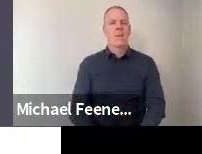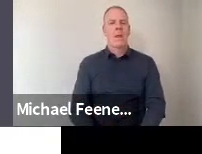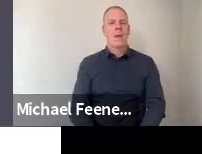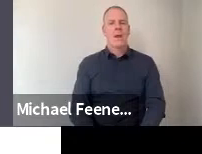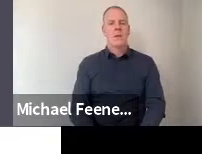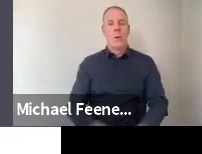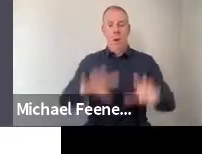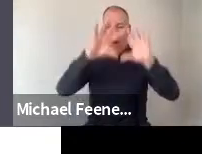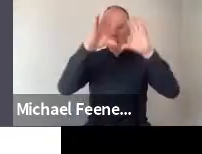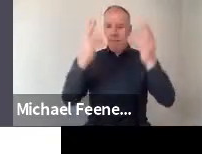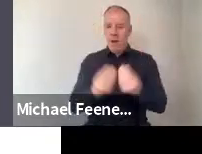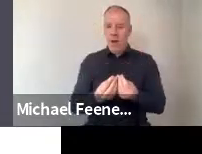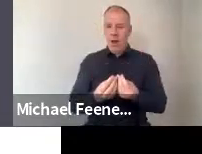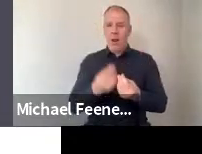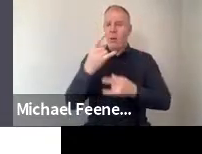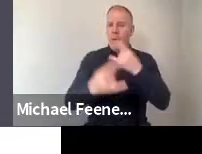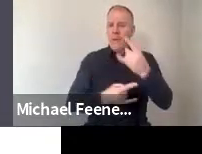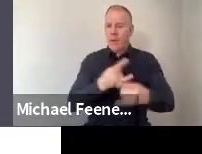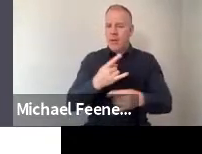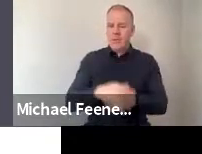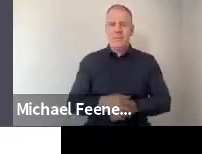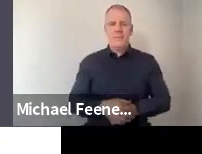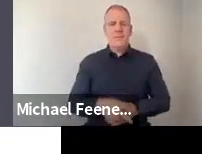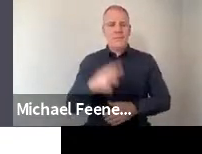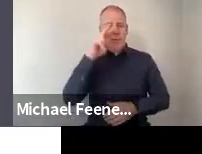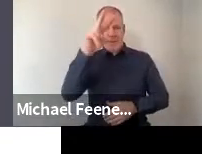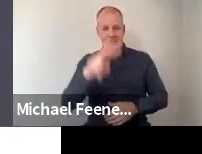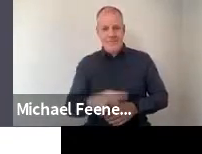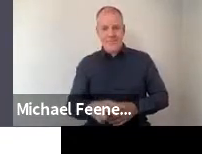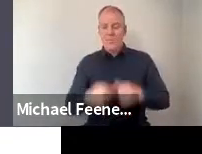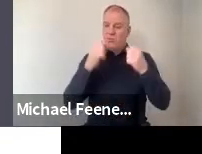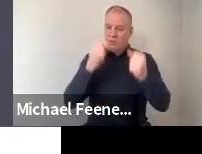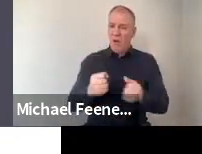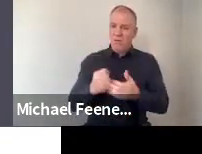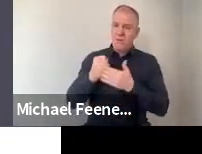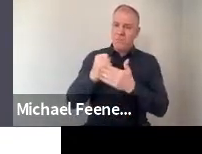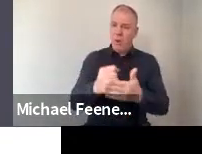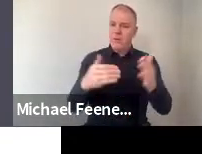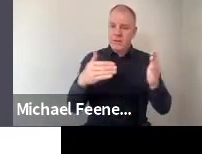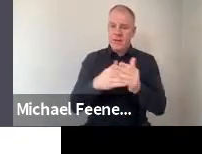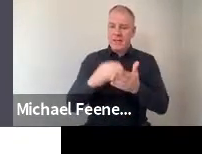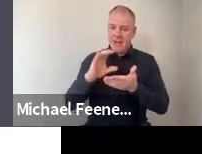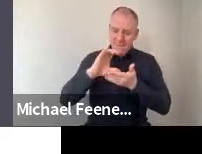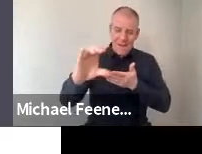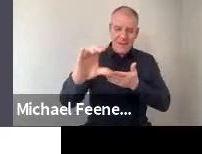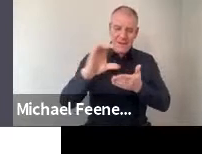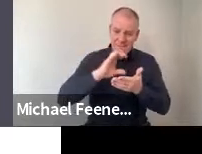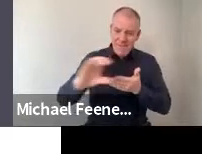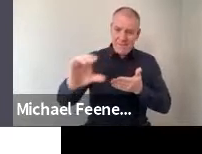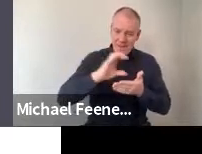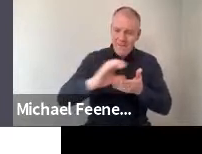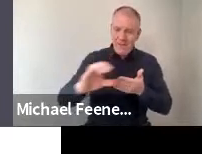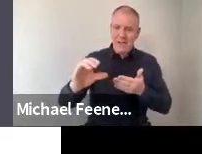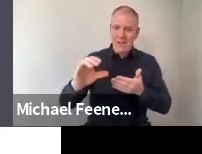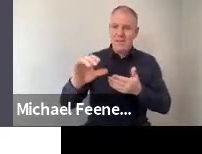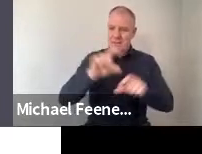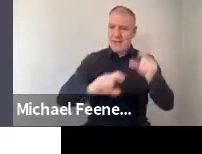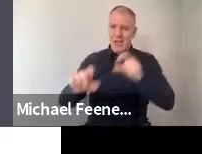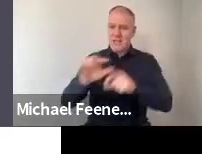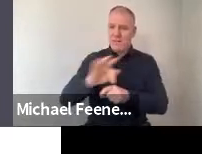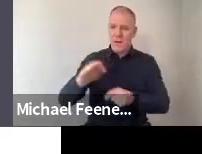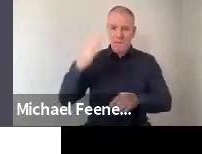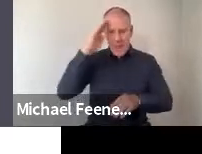at the overall picture here, we can see very strong levels of support for investment in science from the Irish public.